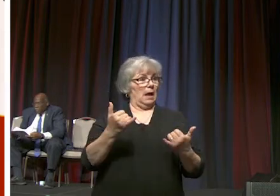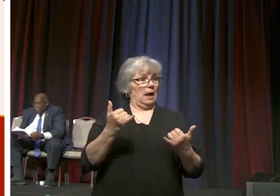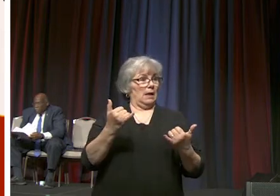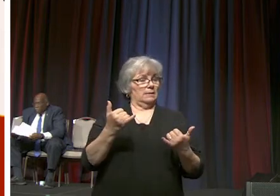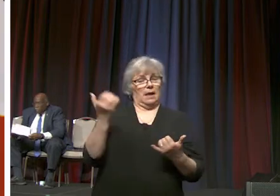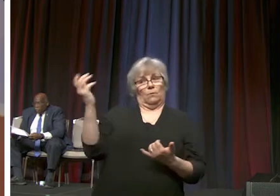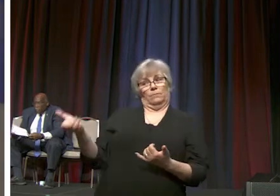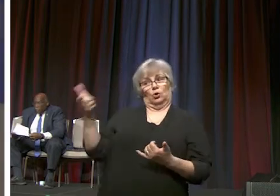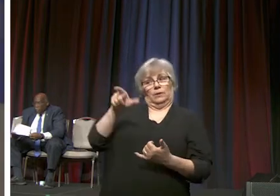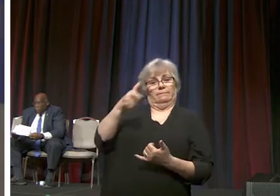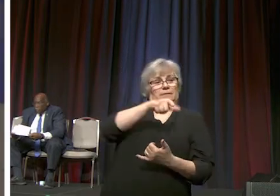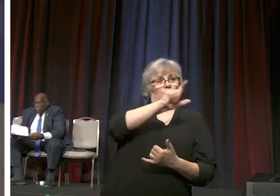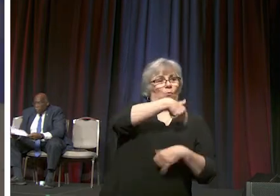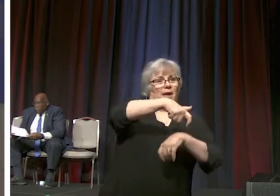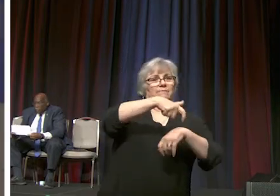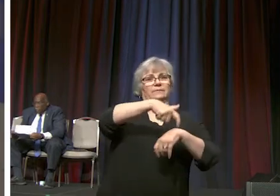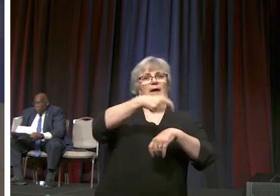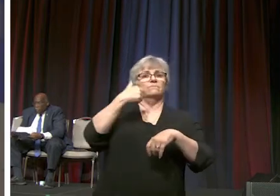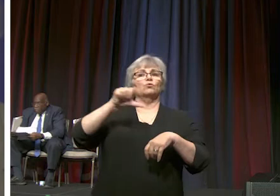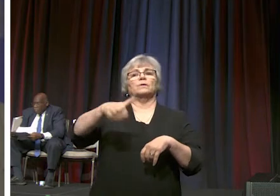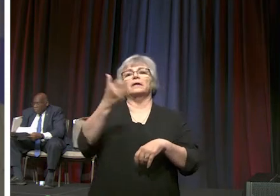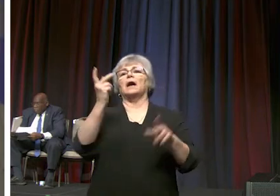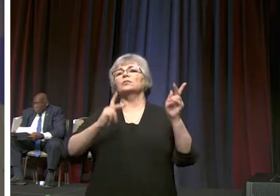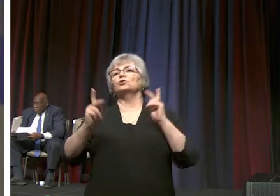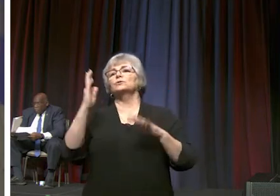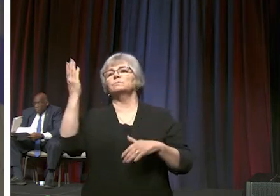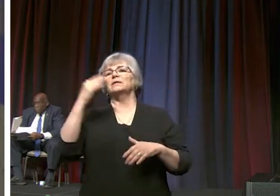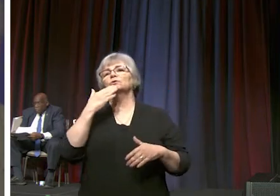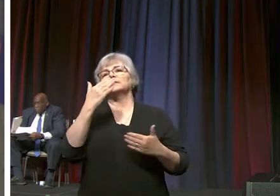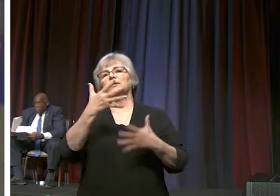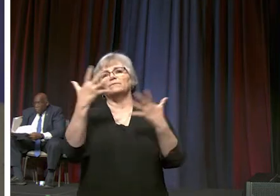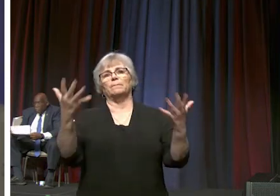now so that we have time for the other speakers thank you very much